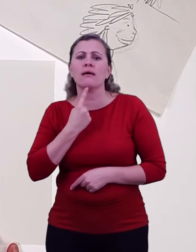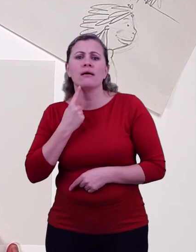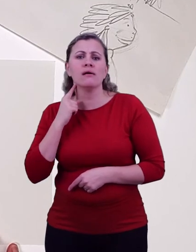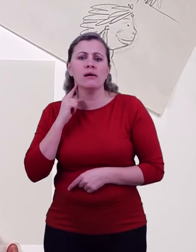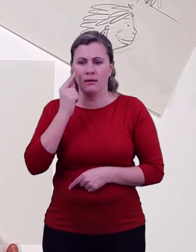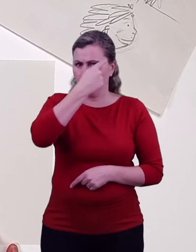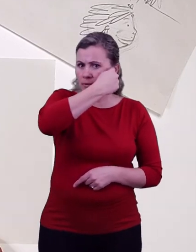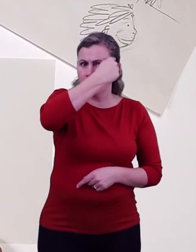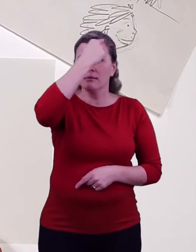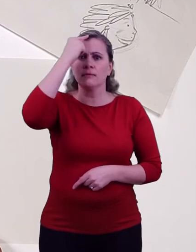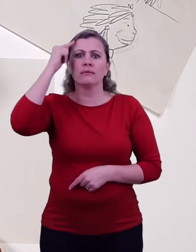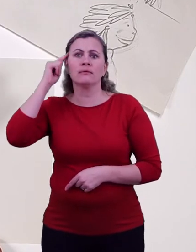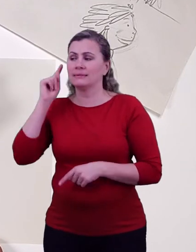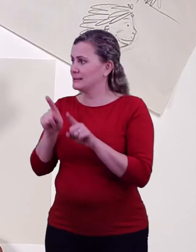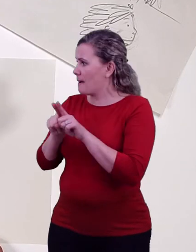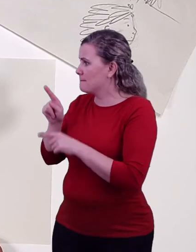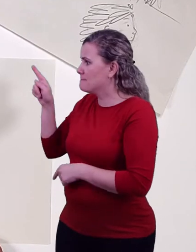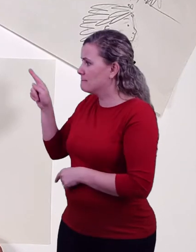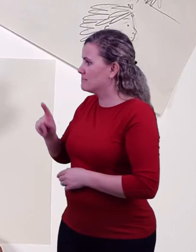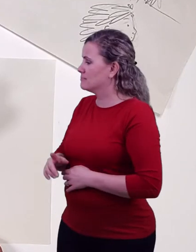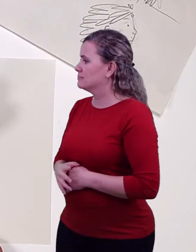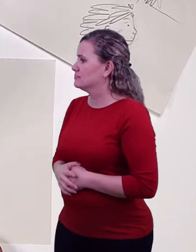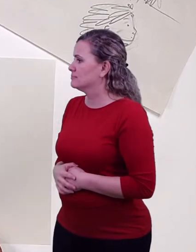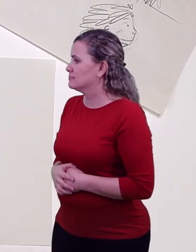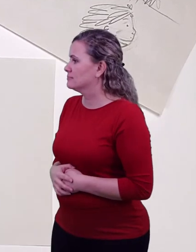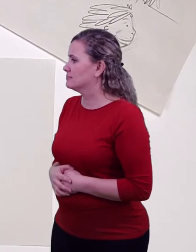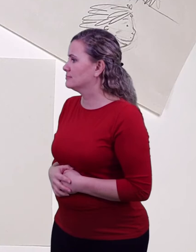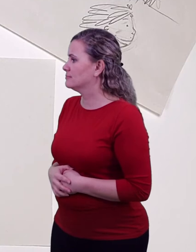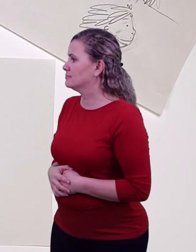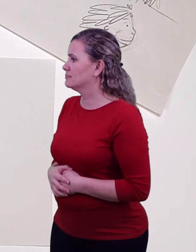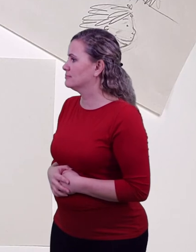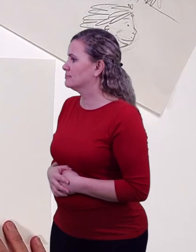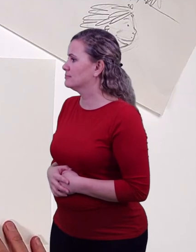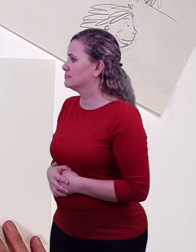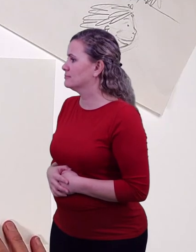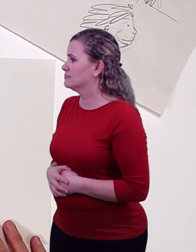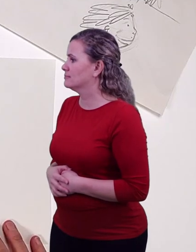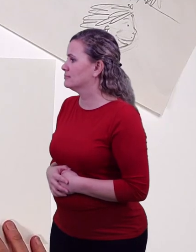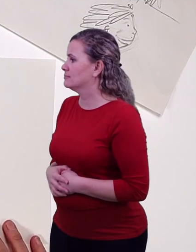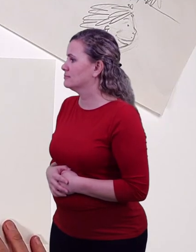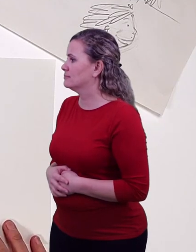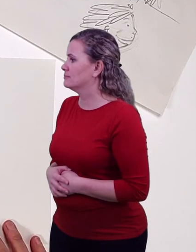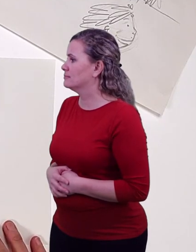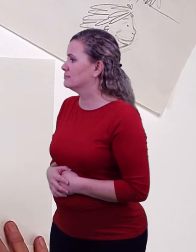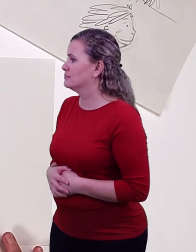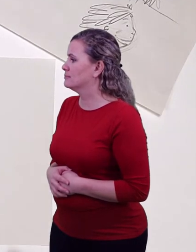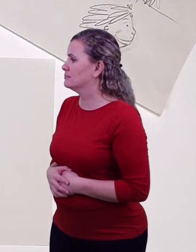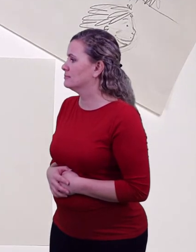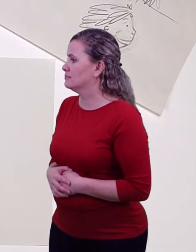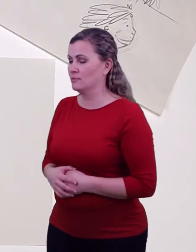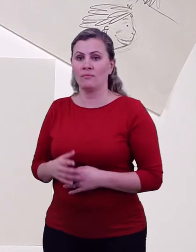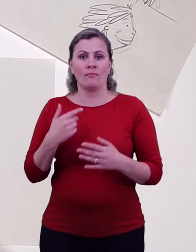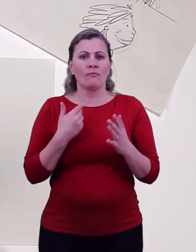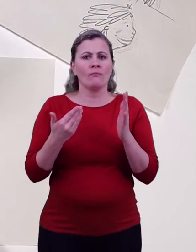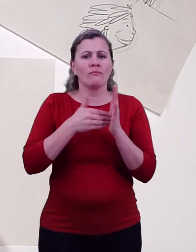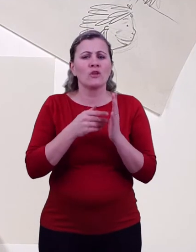edged diamond. I'm adding her little ears which peep out from her hair. I'm going to draw a light line down the centre